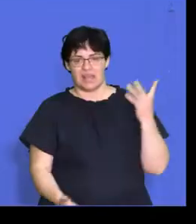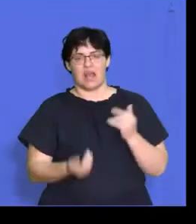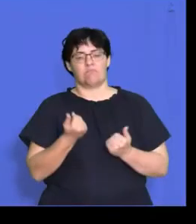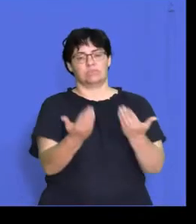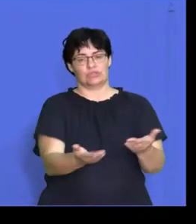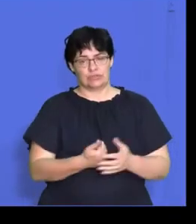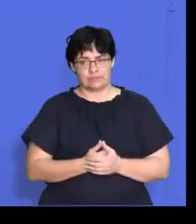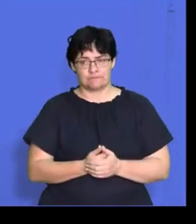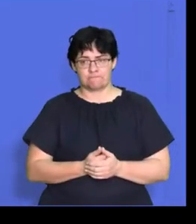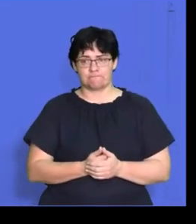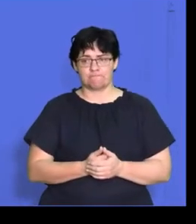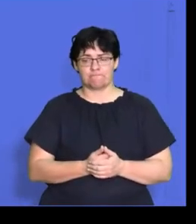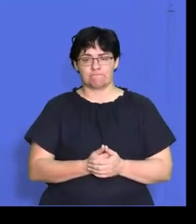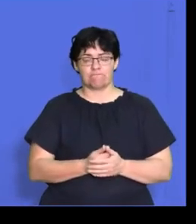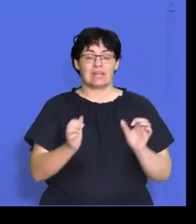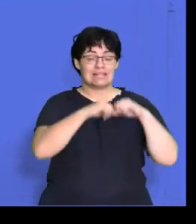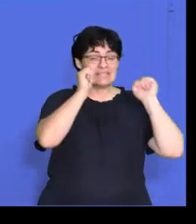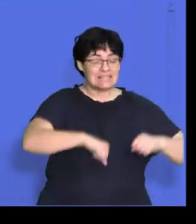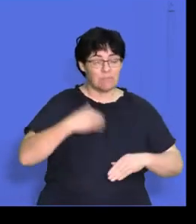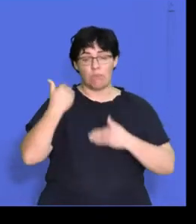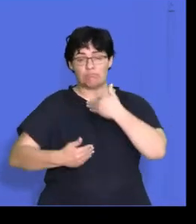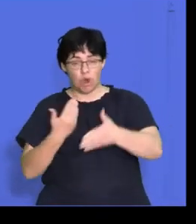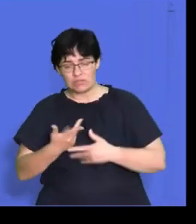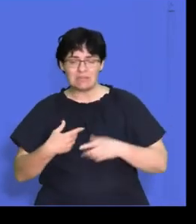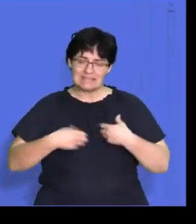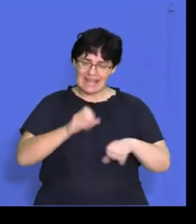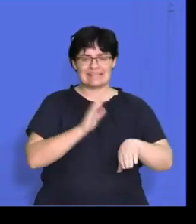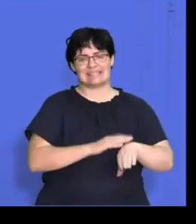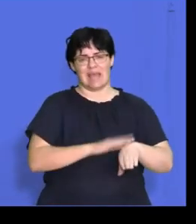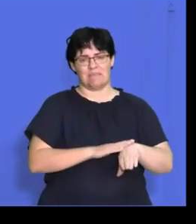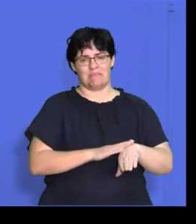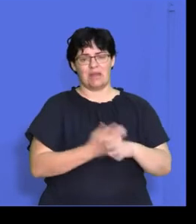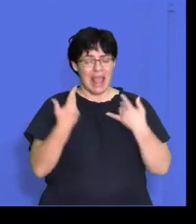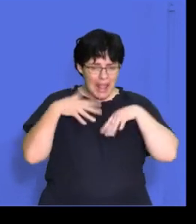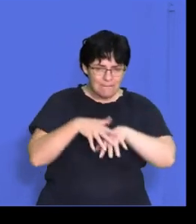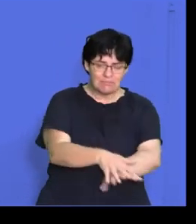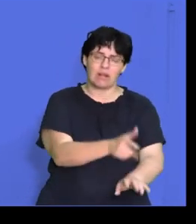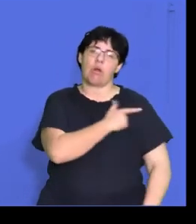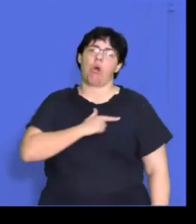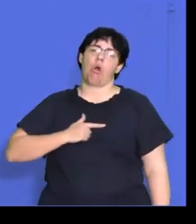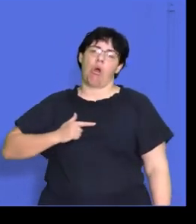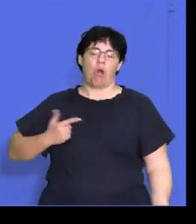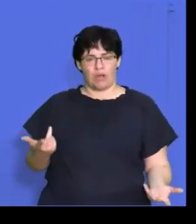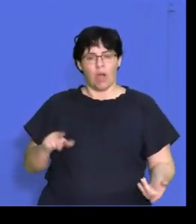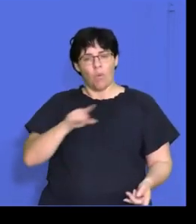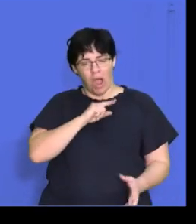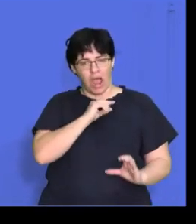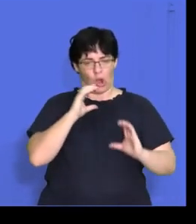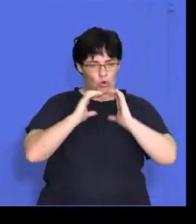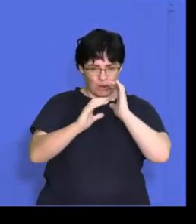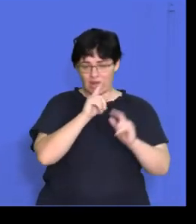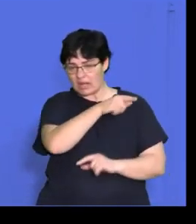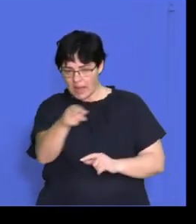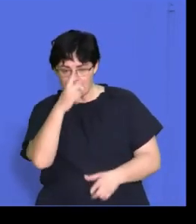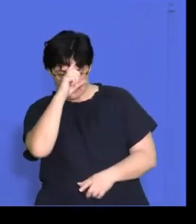producing. Systems and processes take time and effort to implement as communication and buy-in